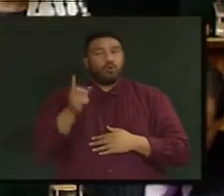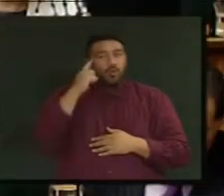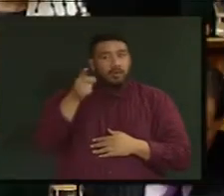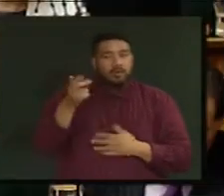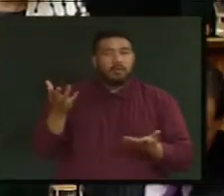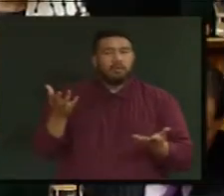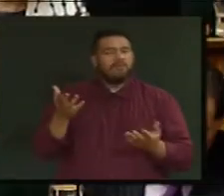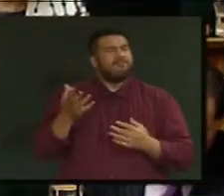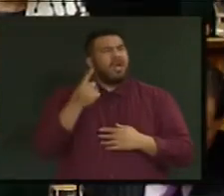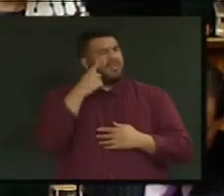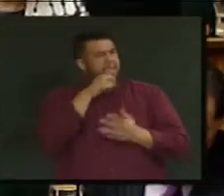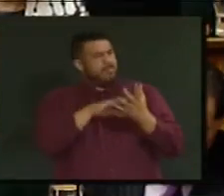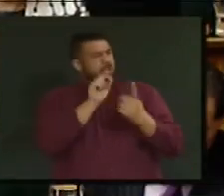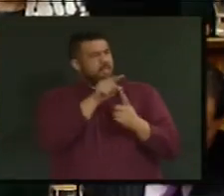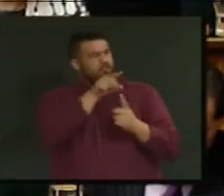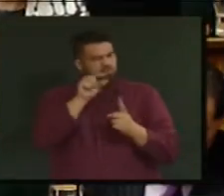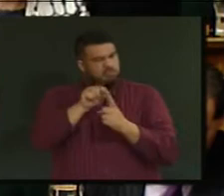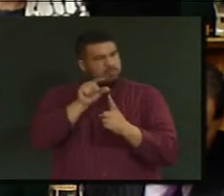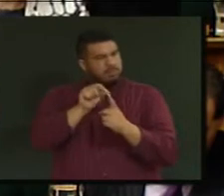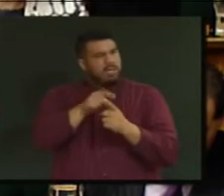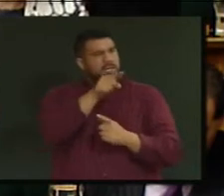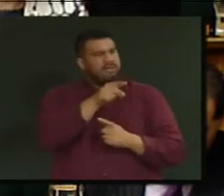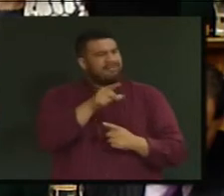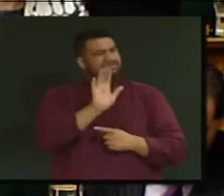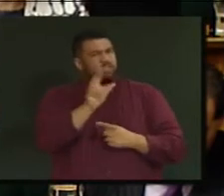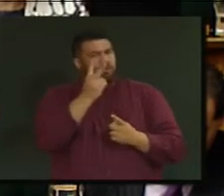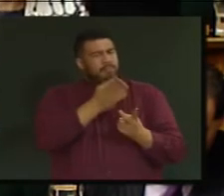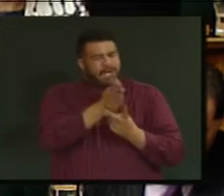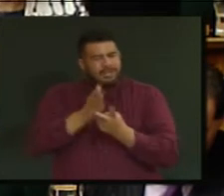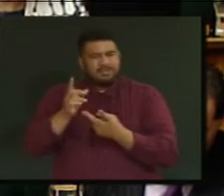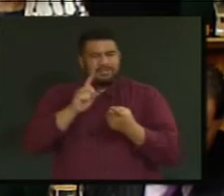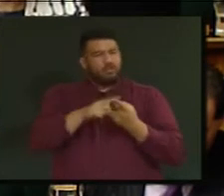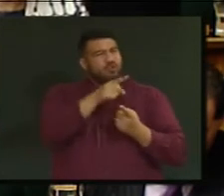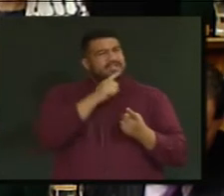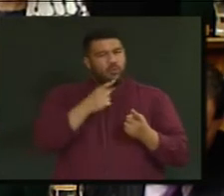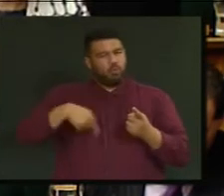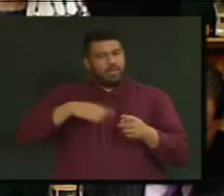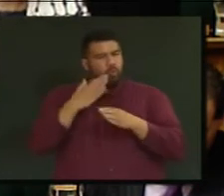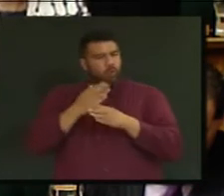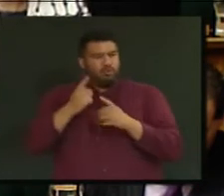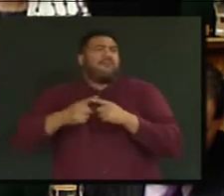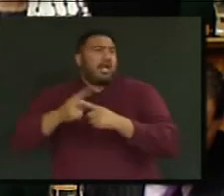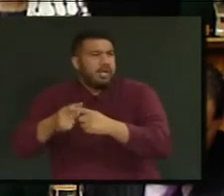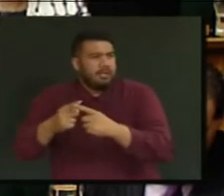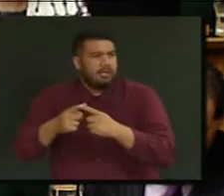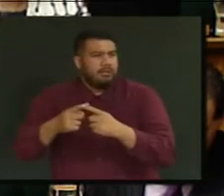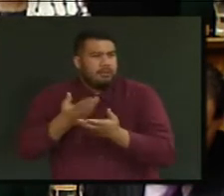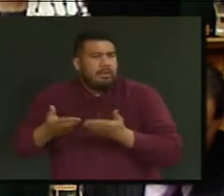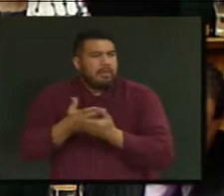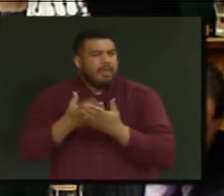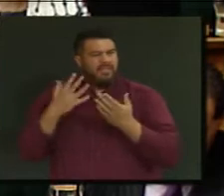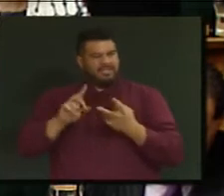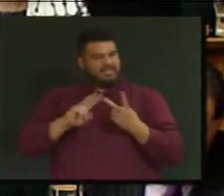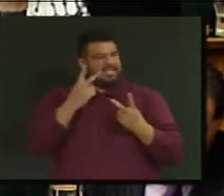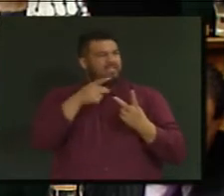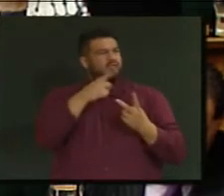think the member's criticism could be characterised as having two limbs. One is that we work too quickly, and secondly, that Ministers may come up